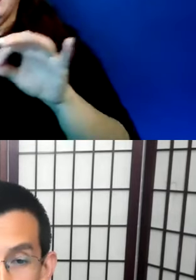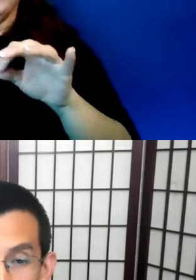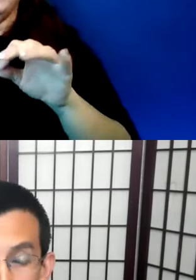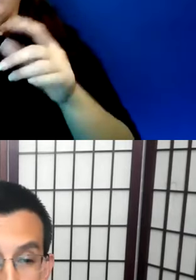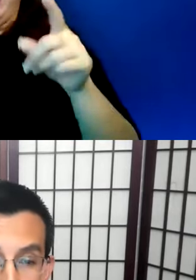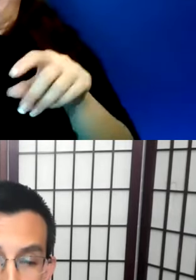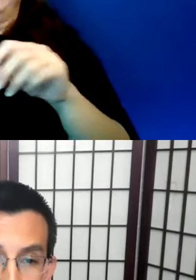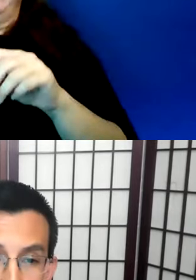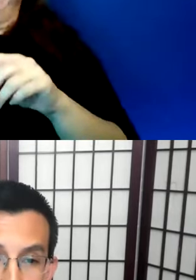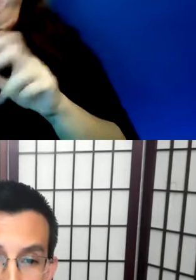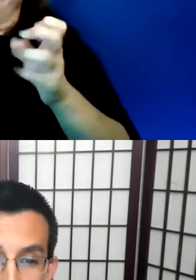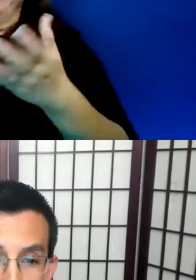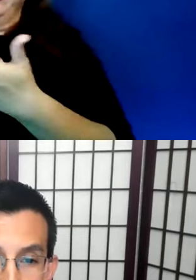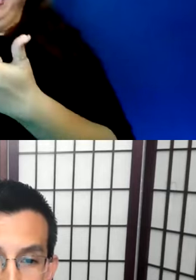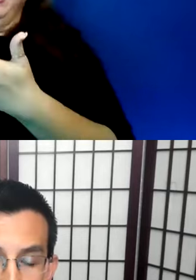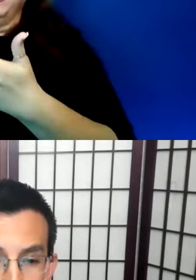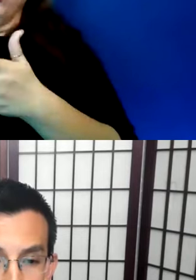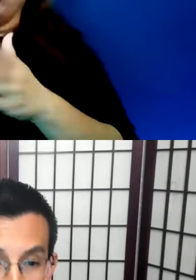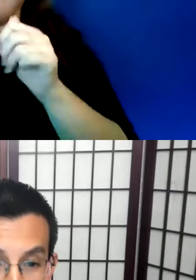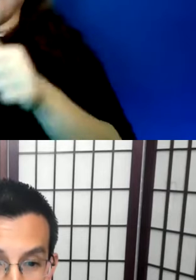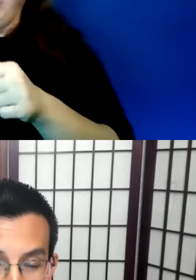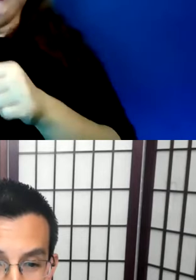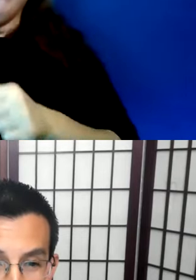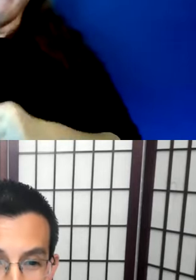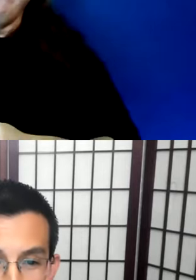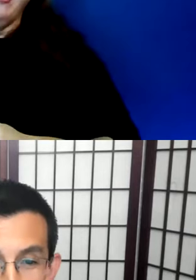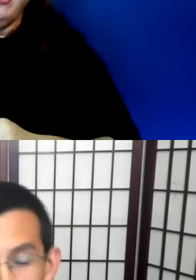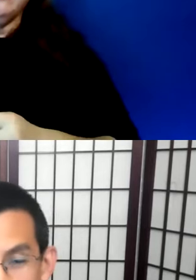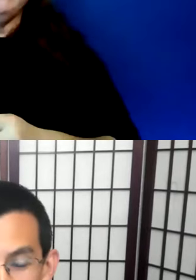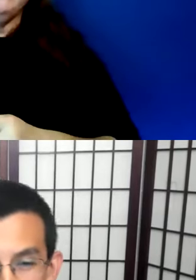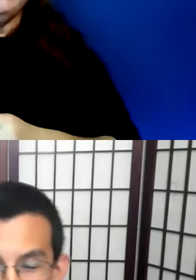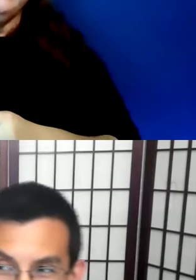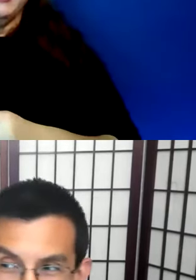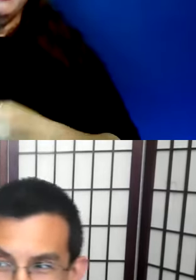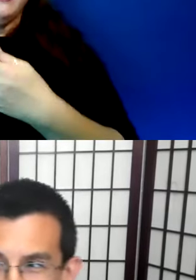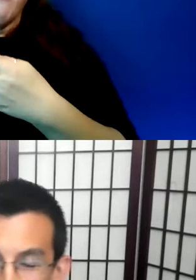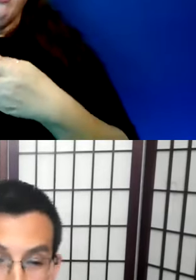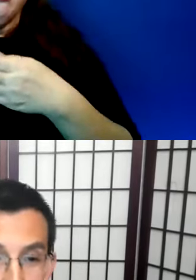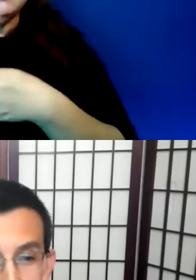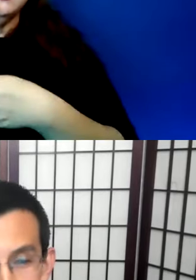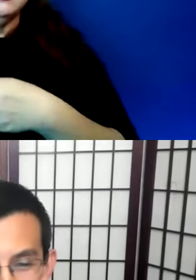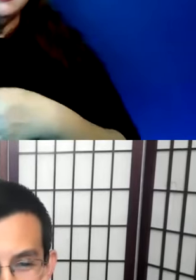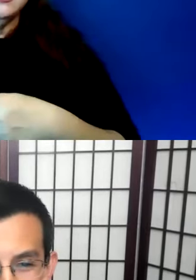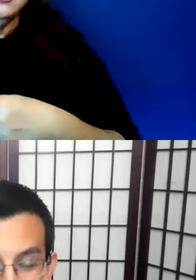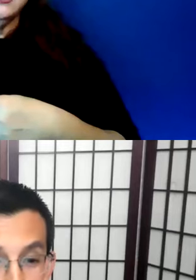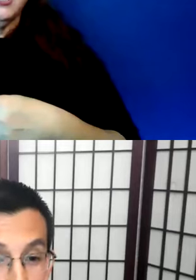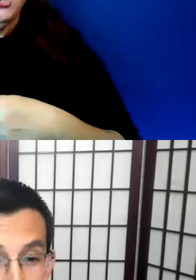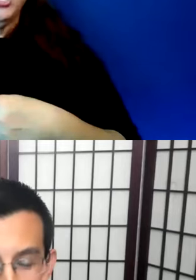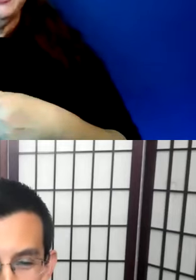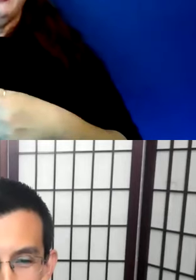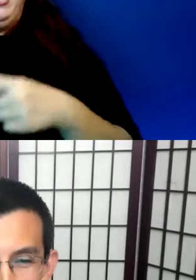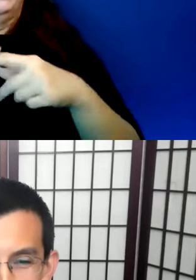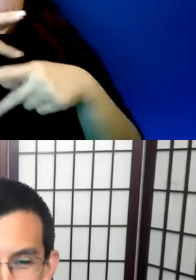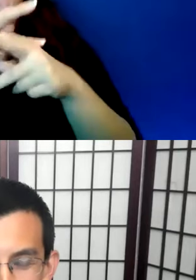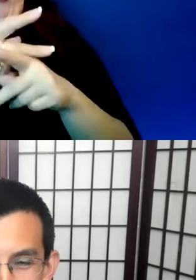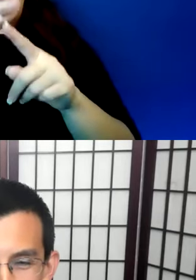academy is very often following capitalist logics. This notion of a product that is owned